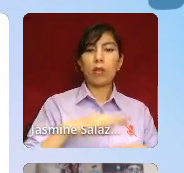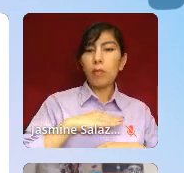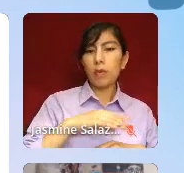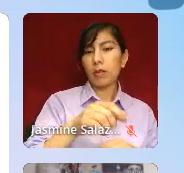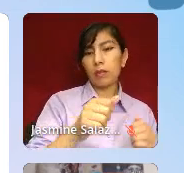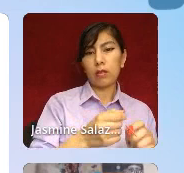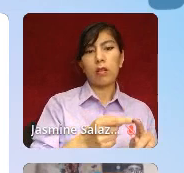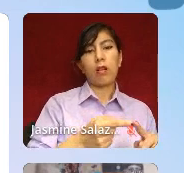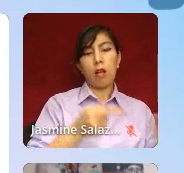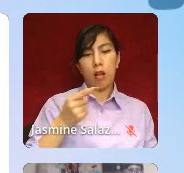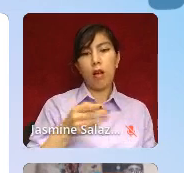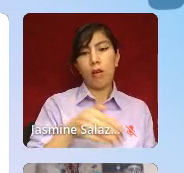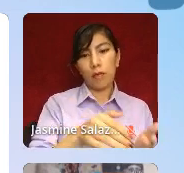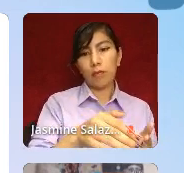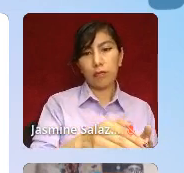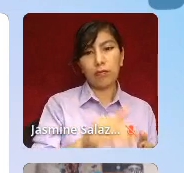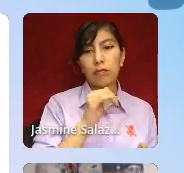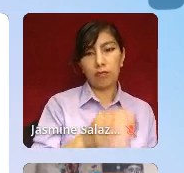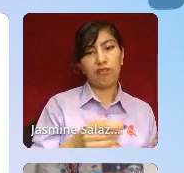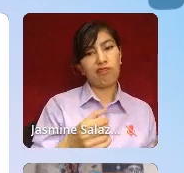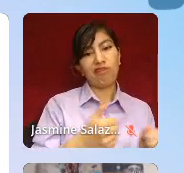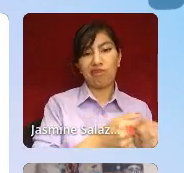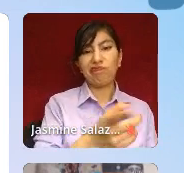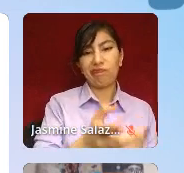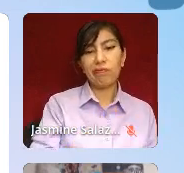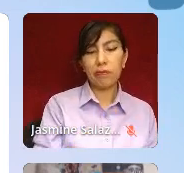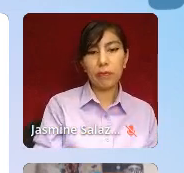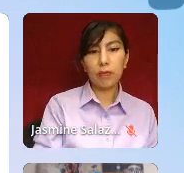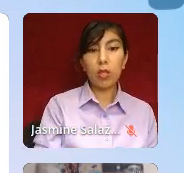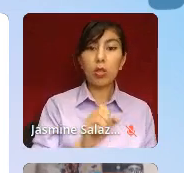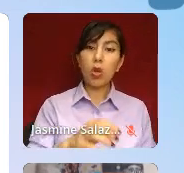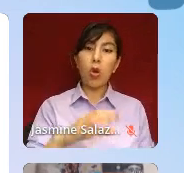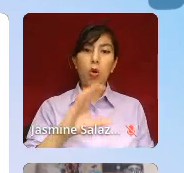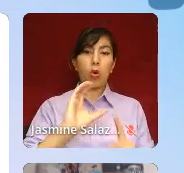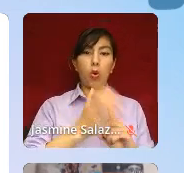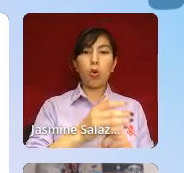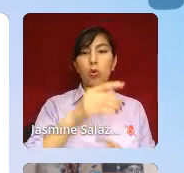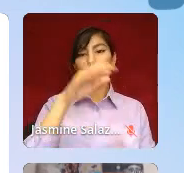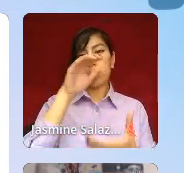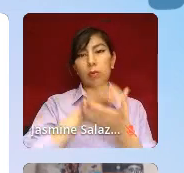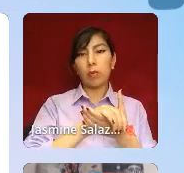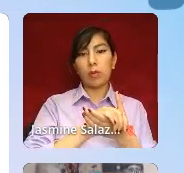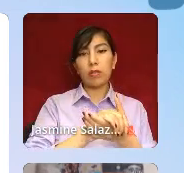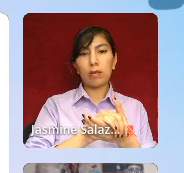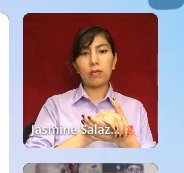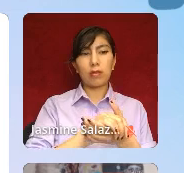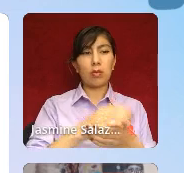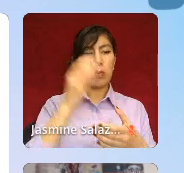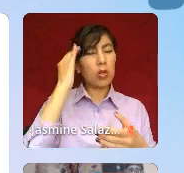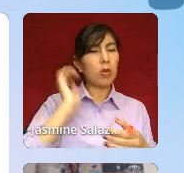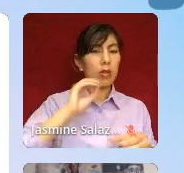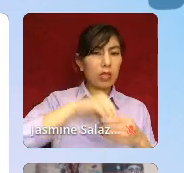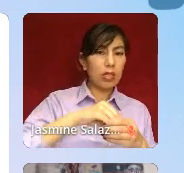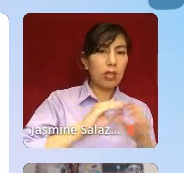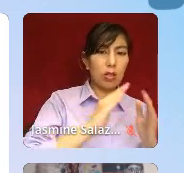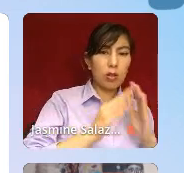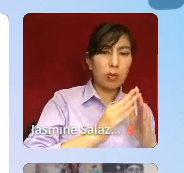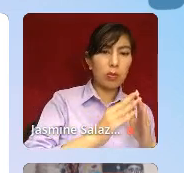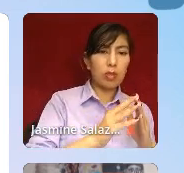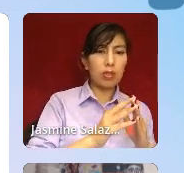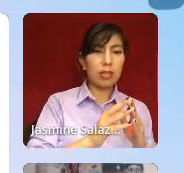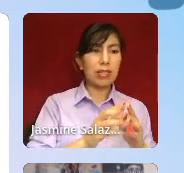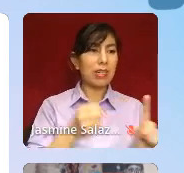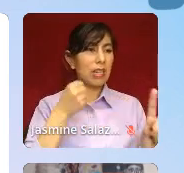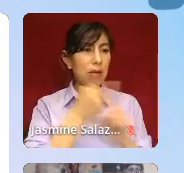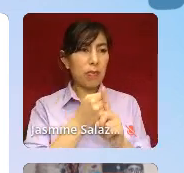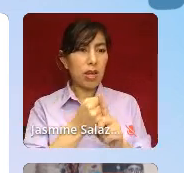While the Black community is not a monolith, there are cultural beliefs that are widely known within our community that impact our collective view of mental